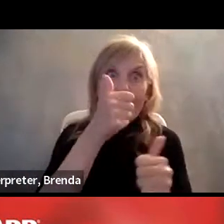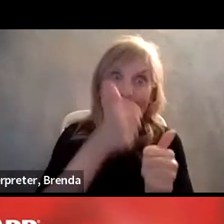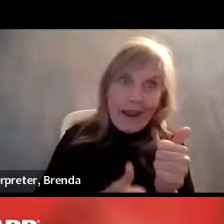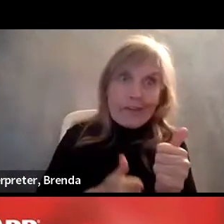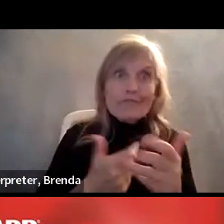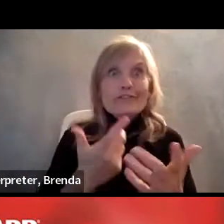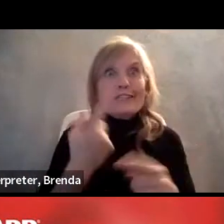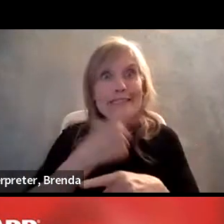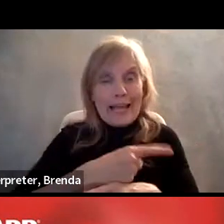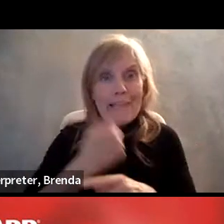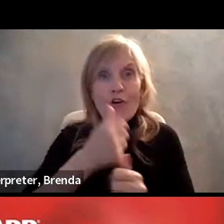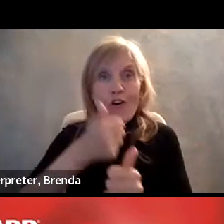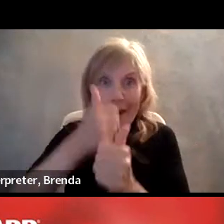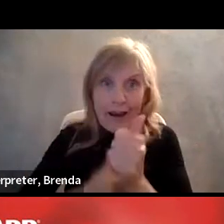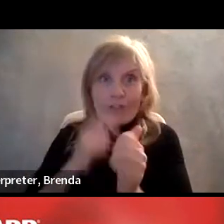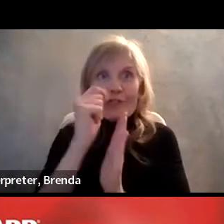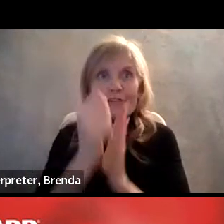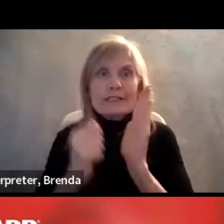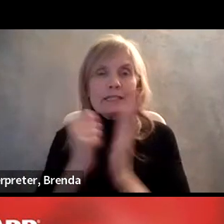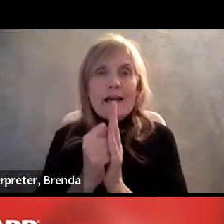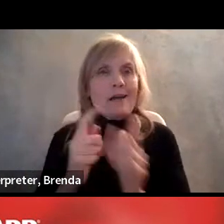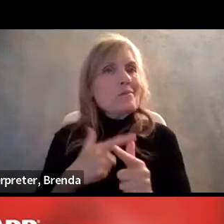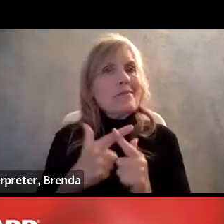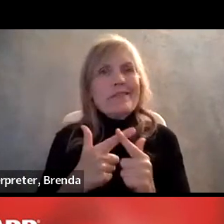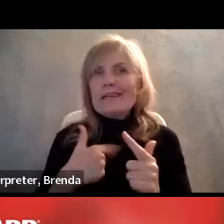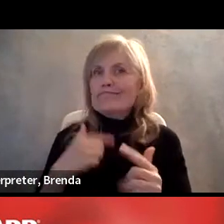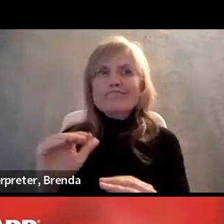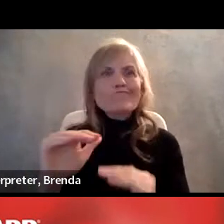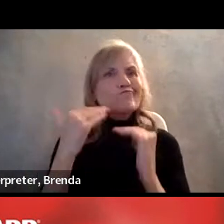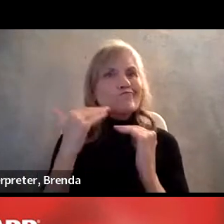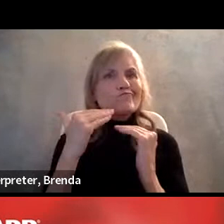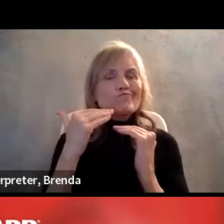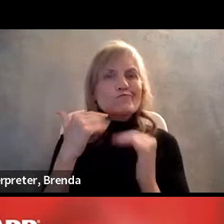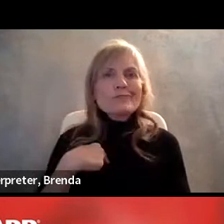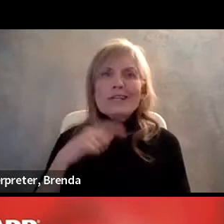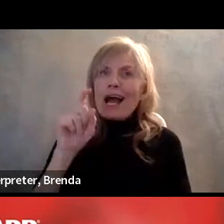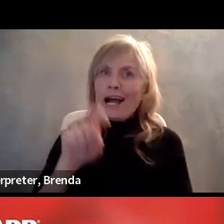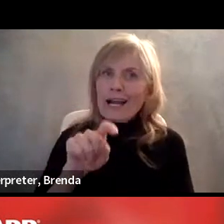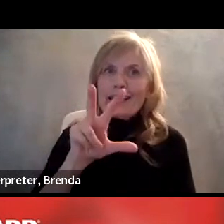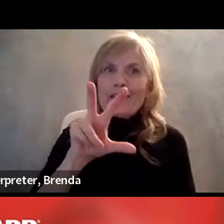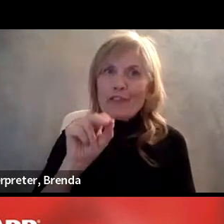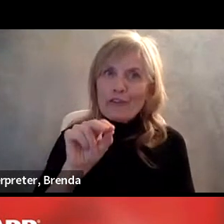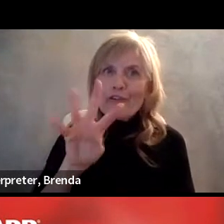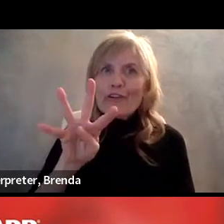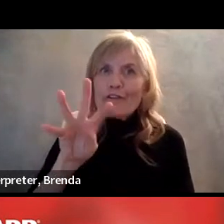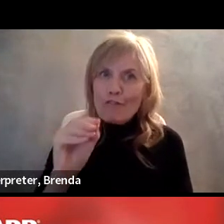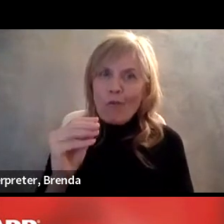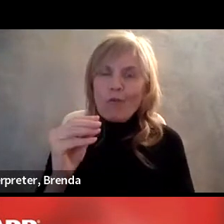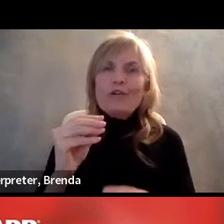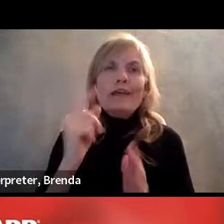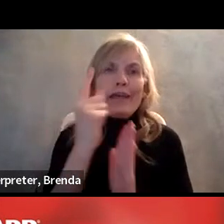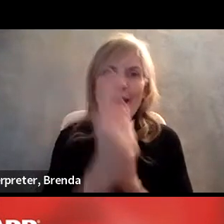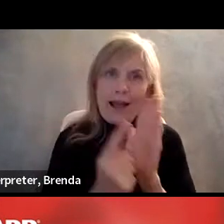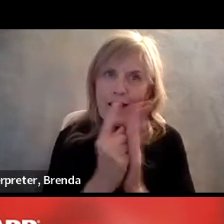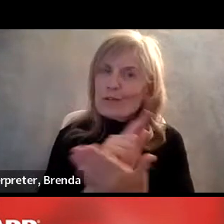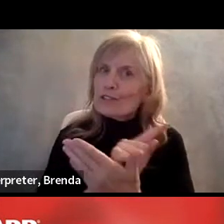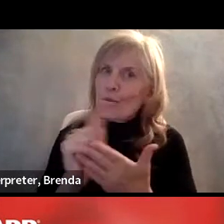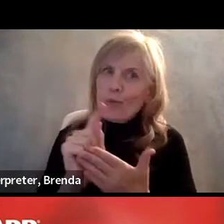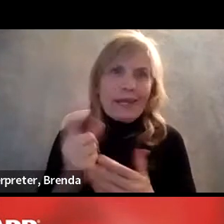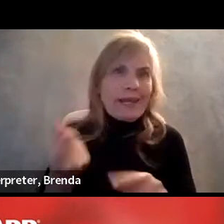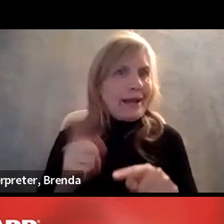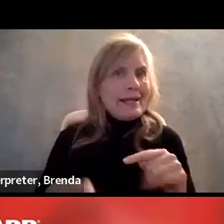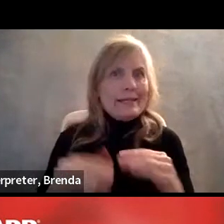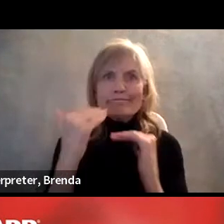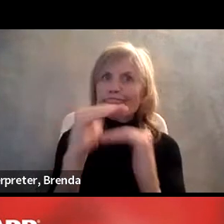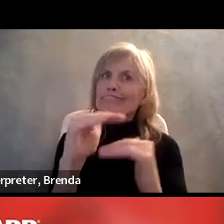then I'm only going to get eight hours a week. And what I really need is I need 30, need 40 so that I can afford my bills. Um, so, you know, that's